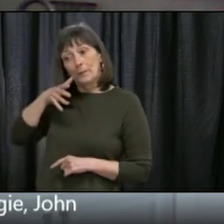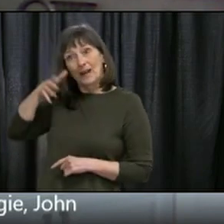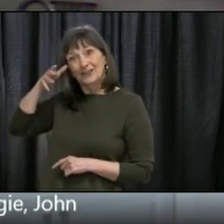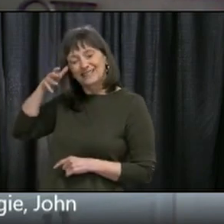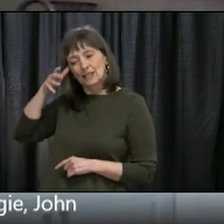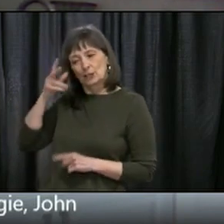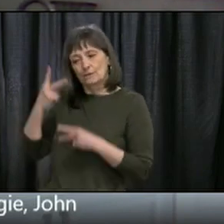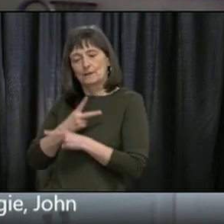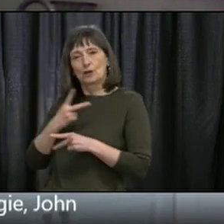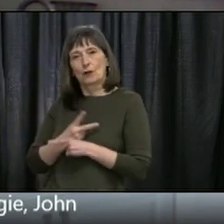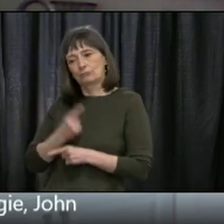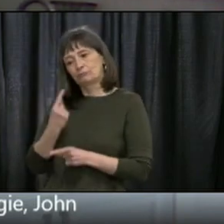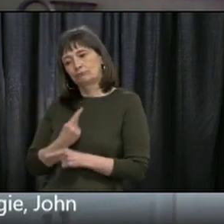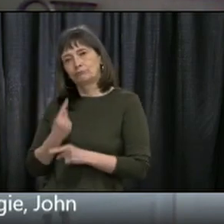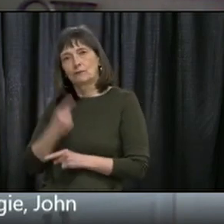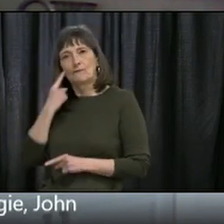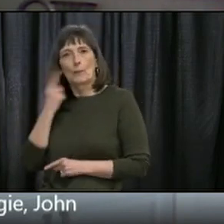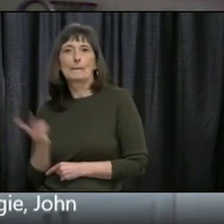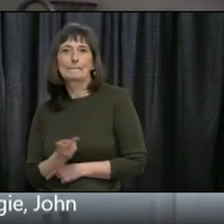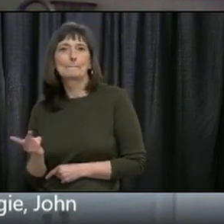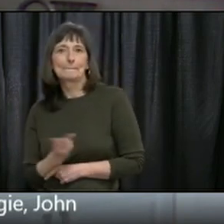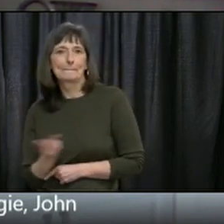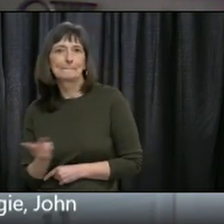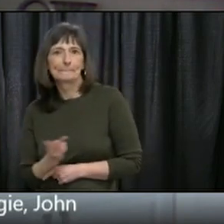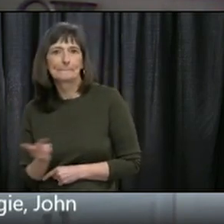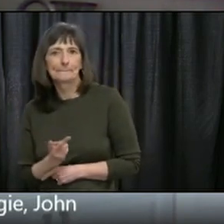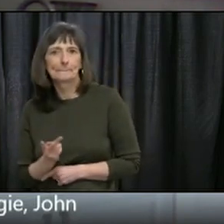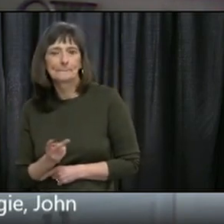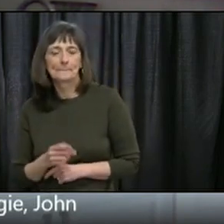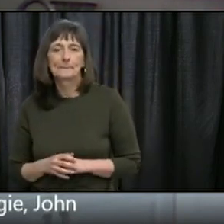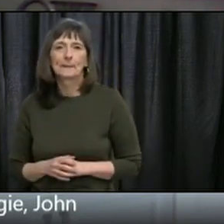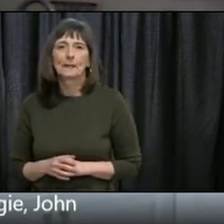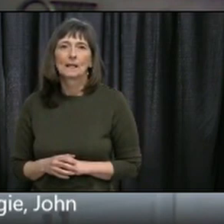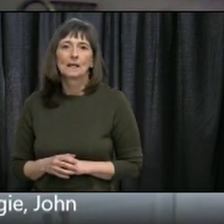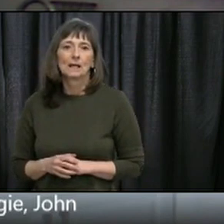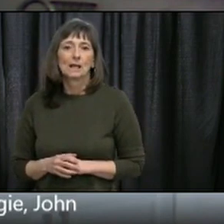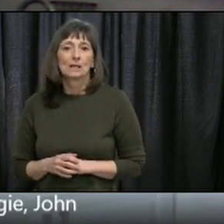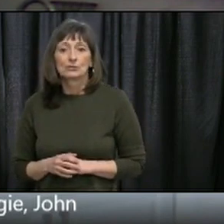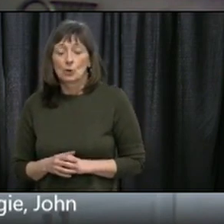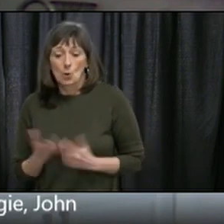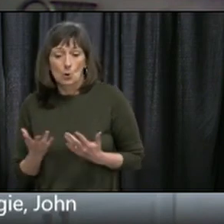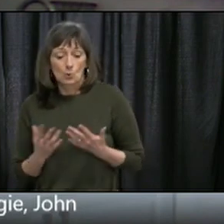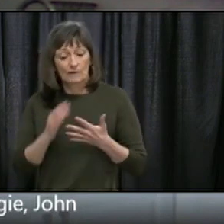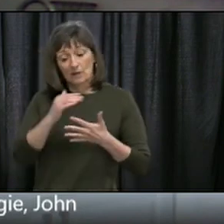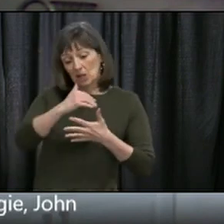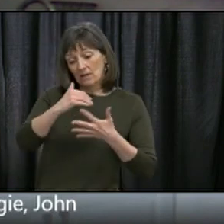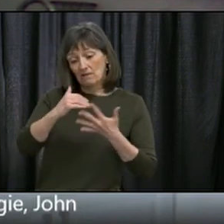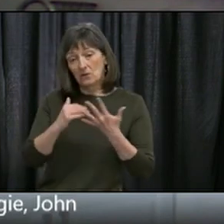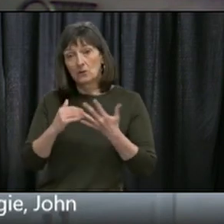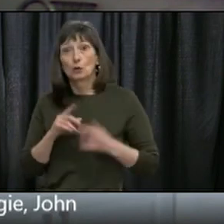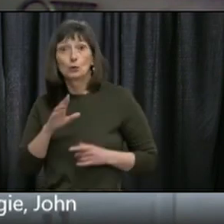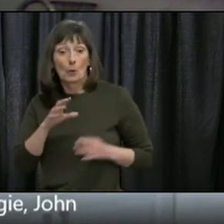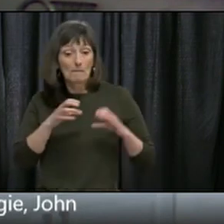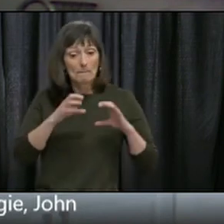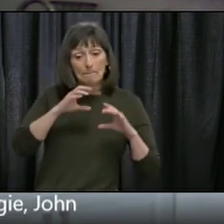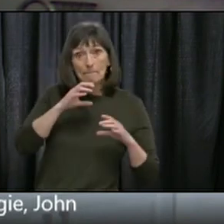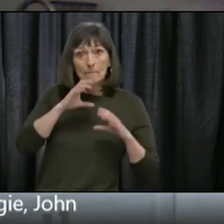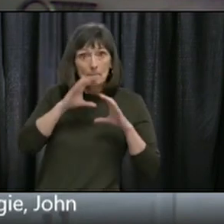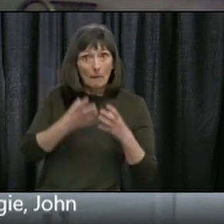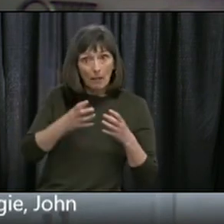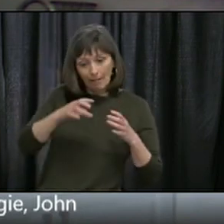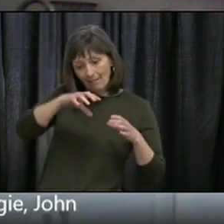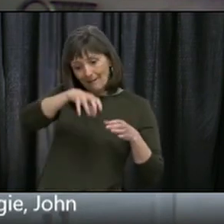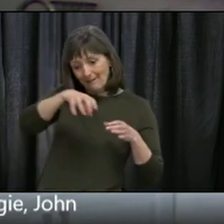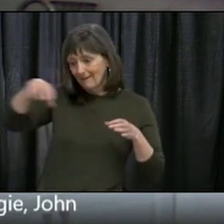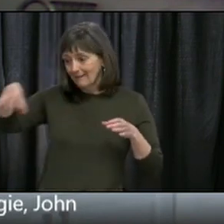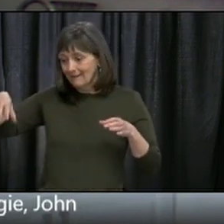interpret those arrangements in the light of a pandemic and whatever level of bubble they might have. The